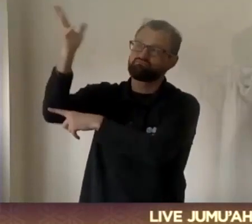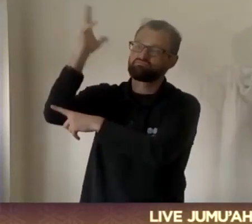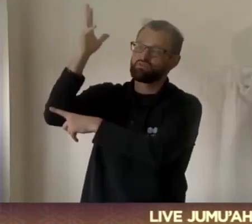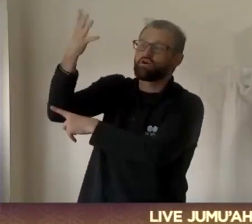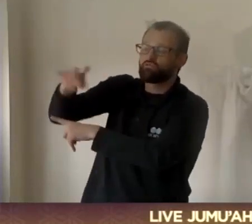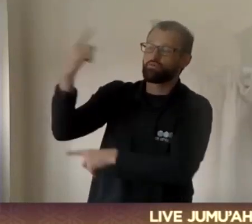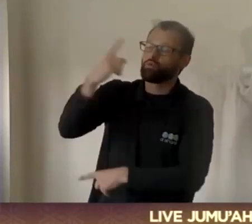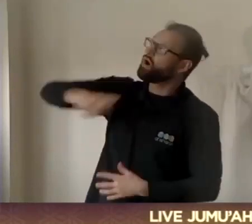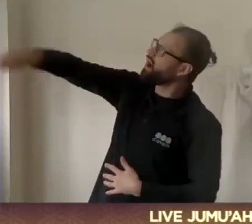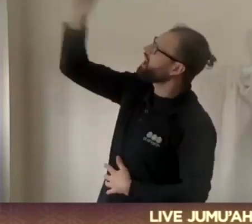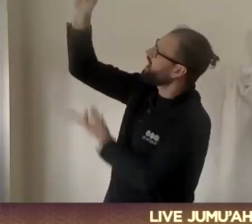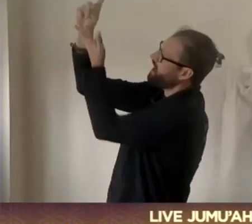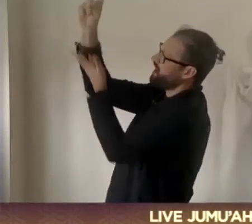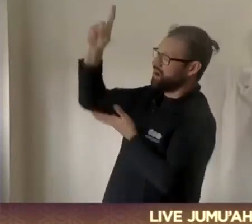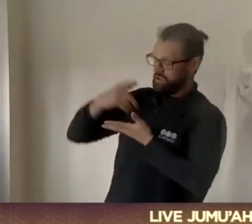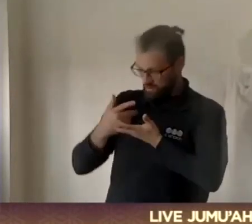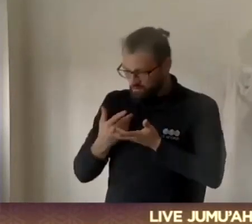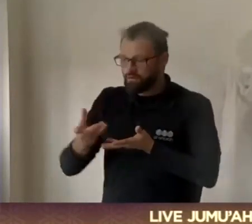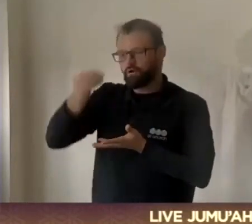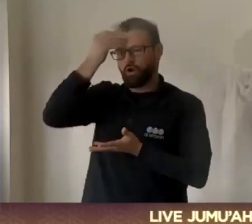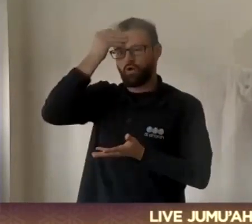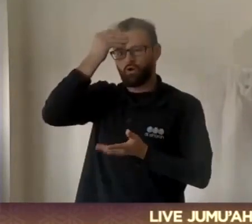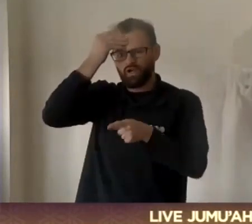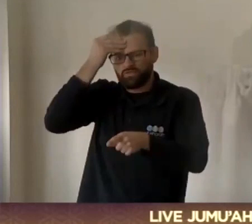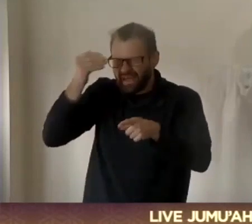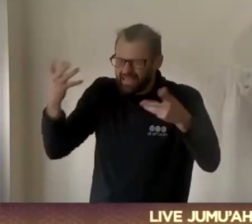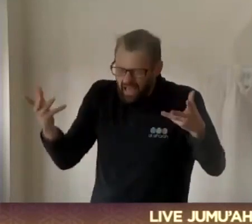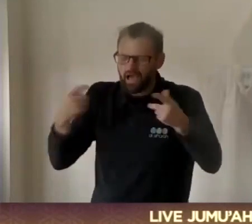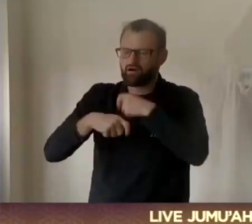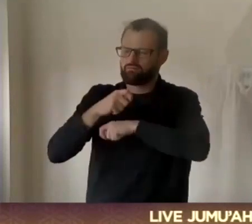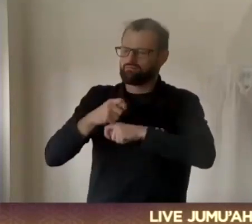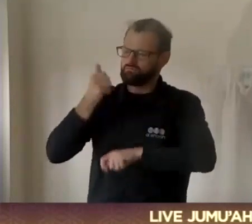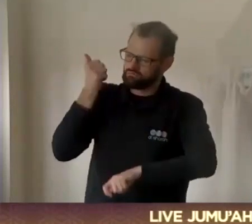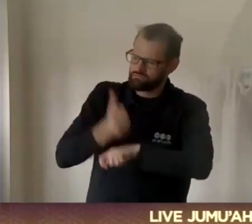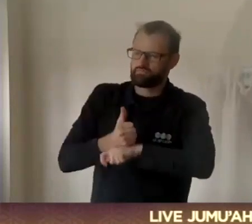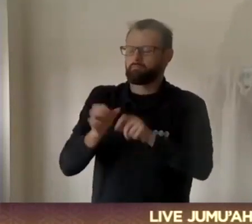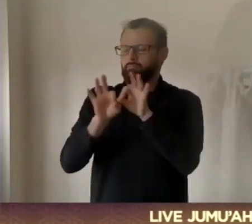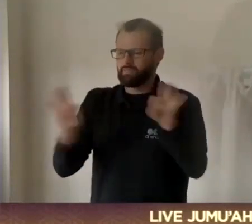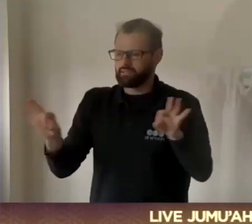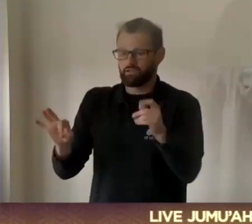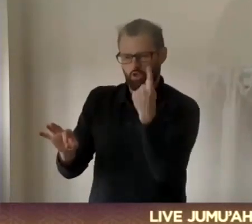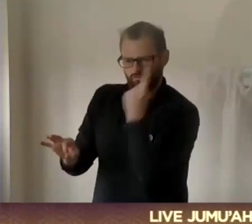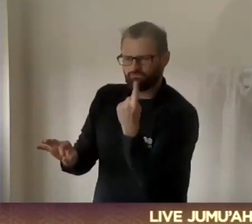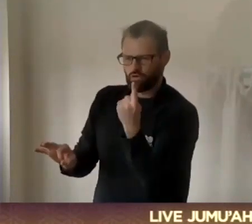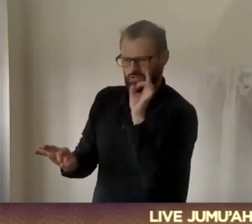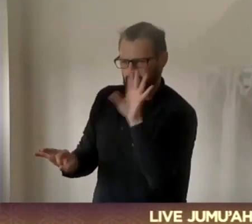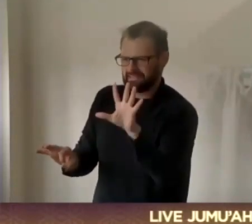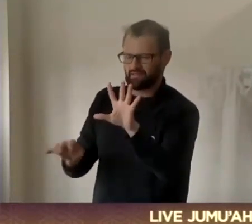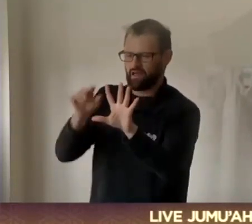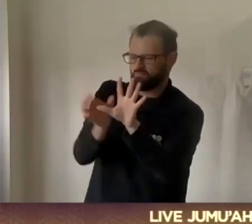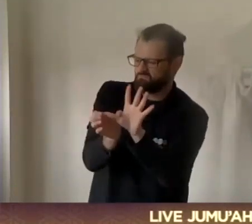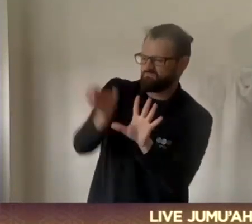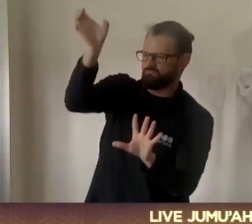to us. This is the cornerstone of peace. It is known as the first pillar of Islam. It's amazing.